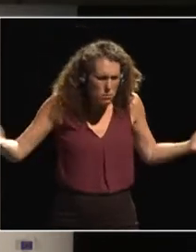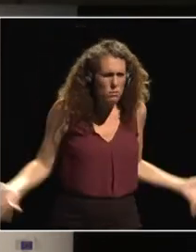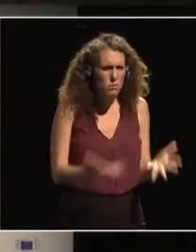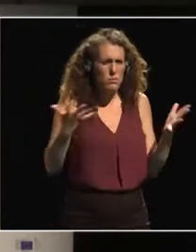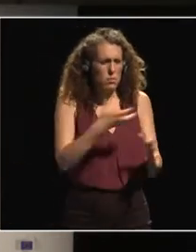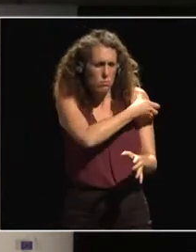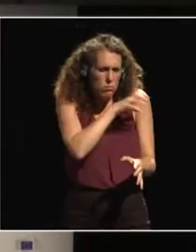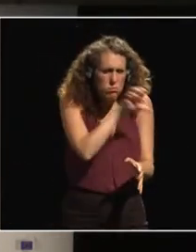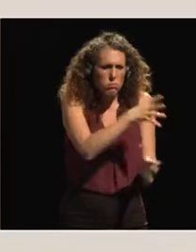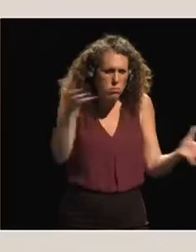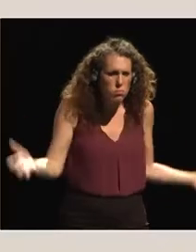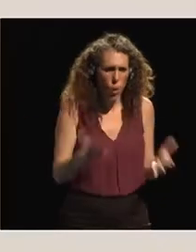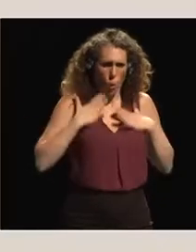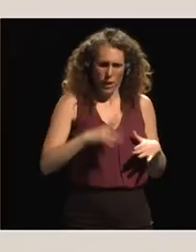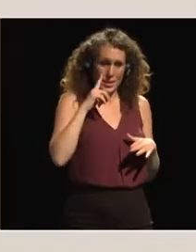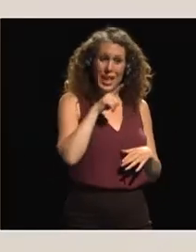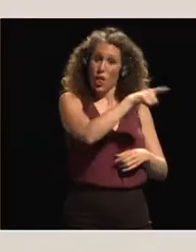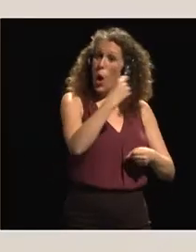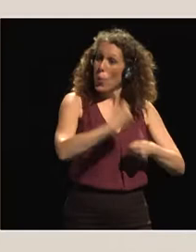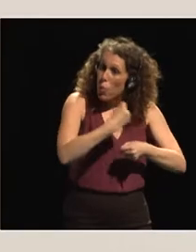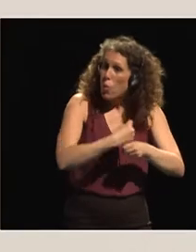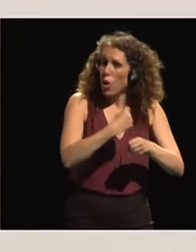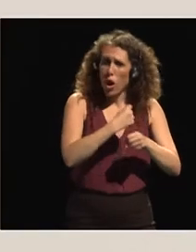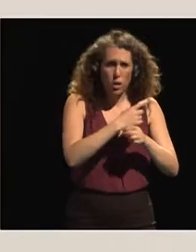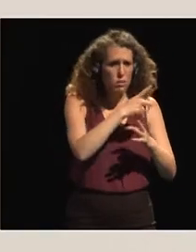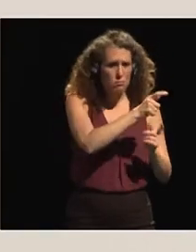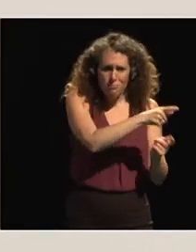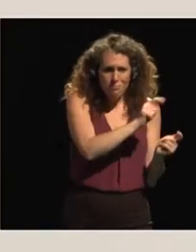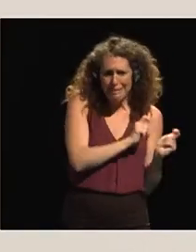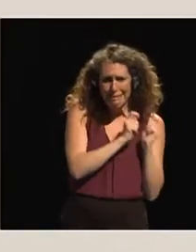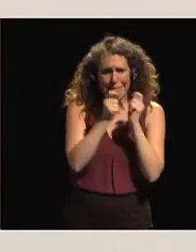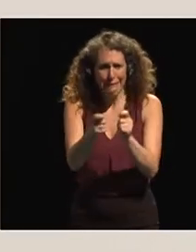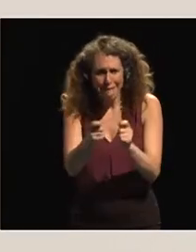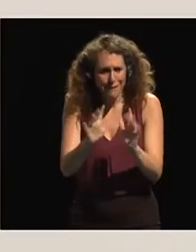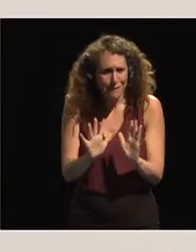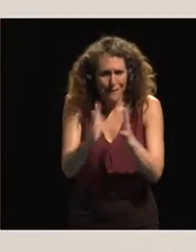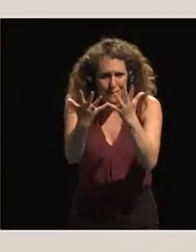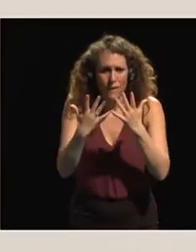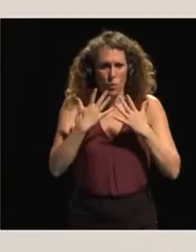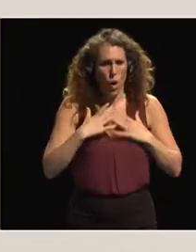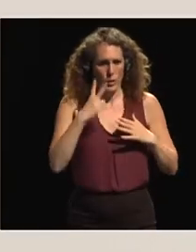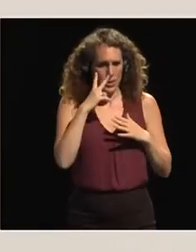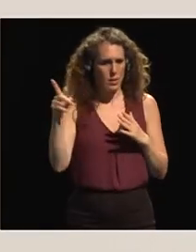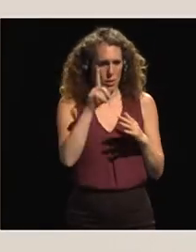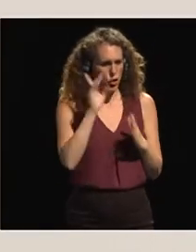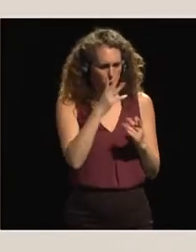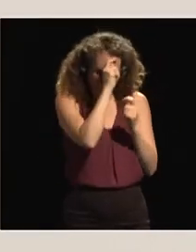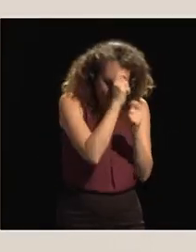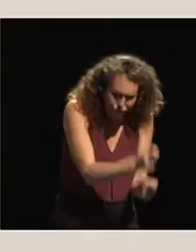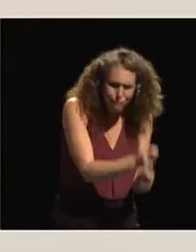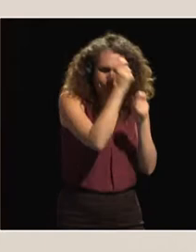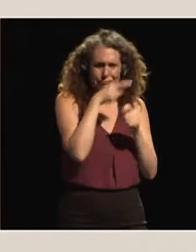that their work, their contribution they give as an agent of development on the continent should be recognized.